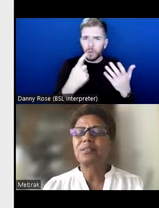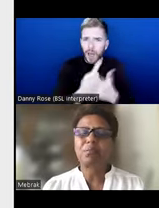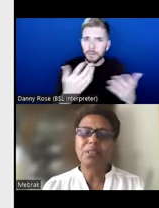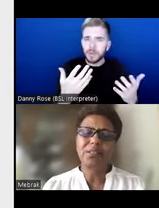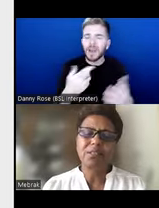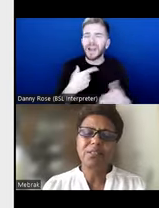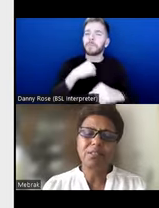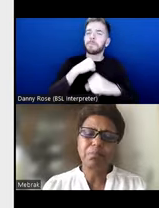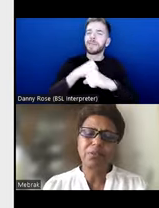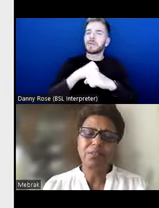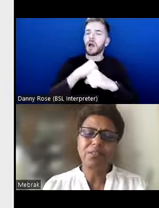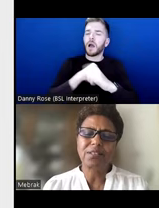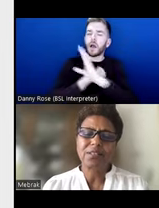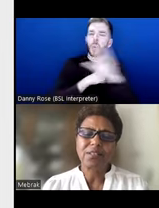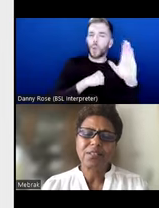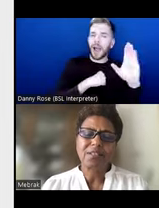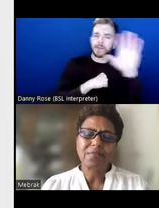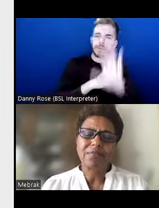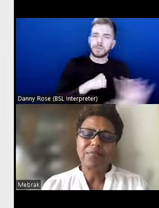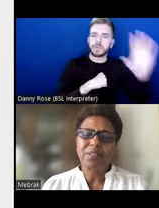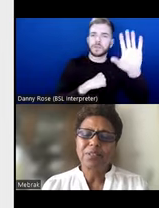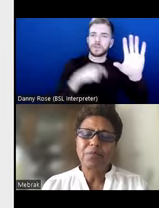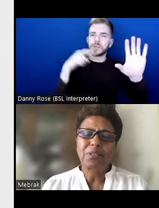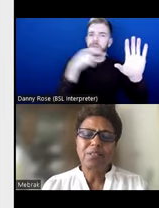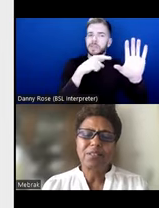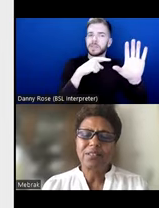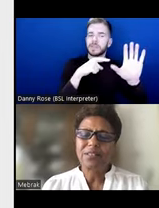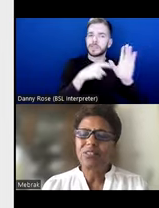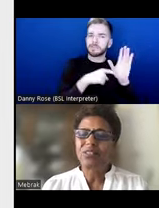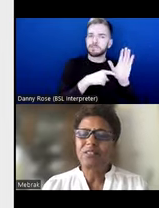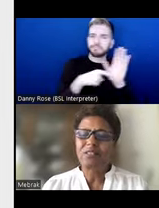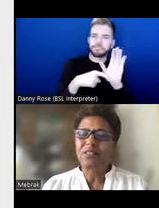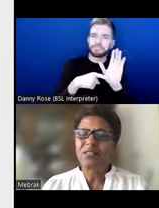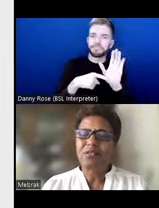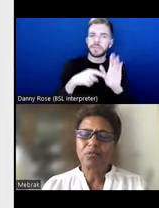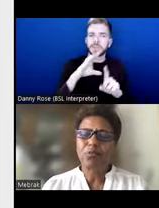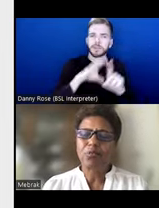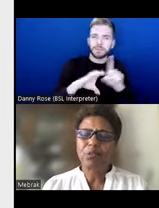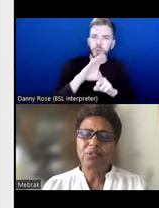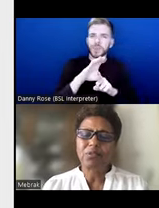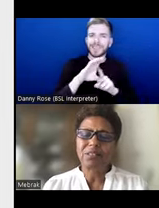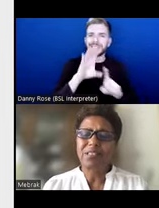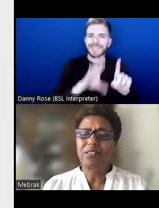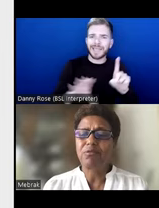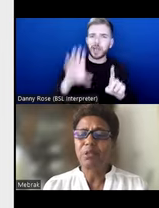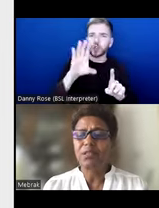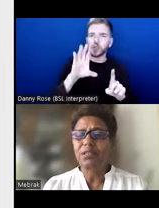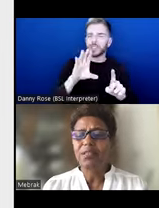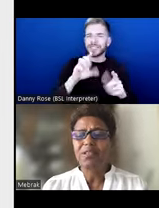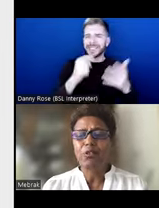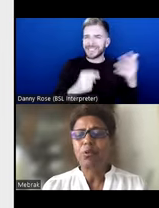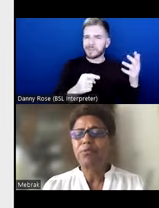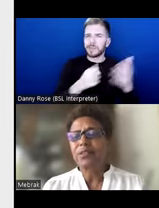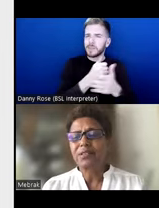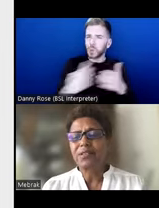the Western media just present communities and nations and races so, you know, in a negative way,